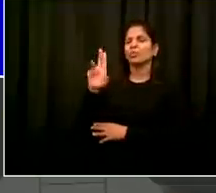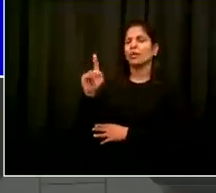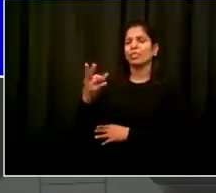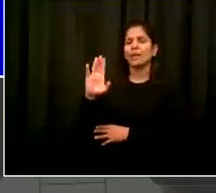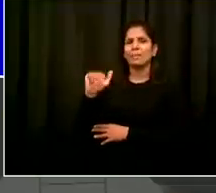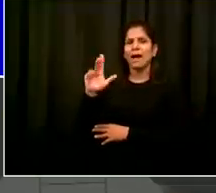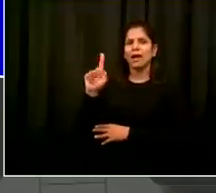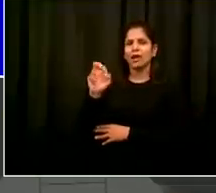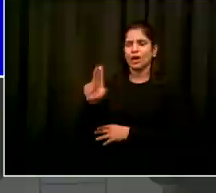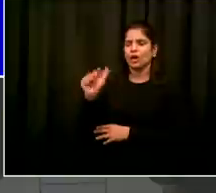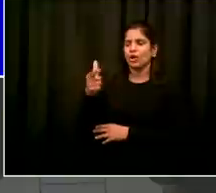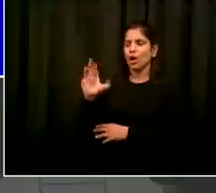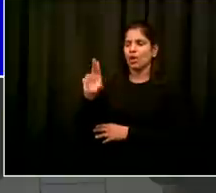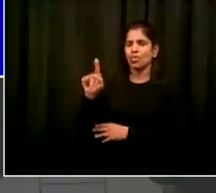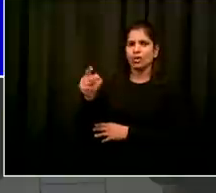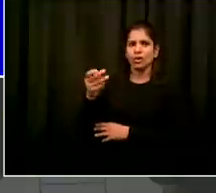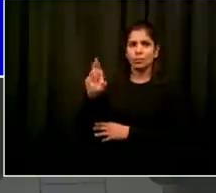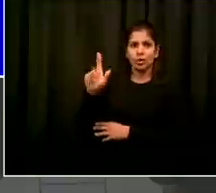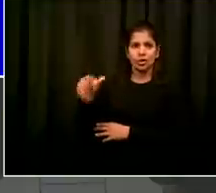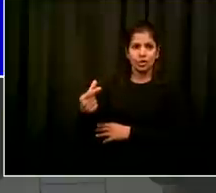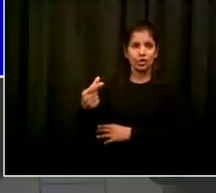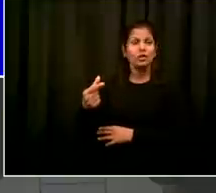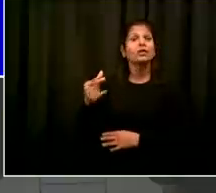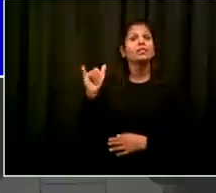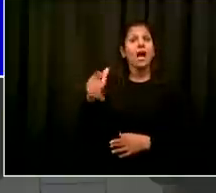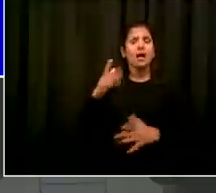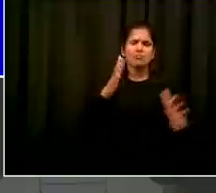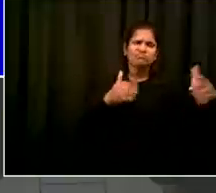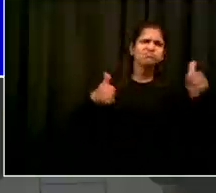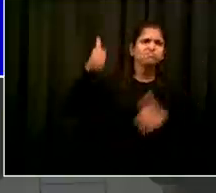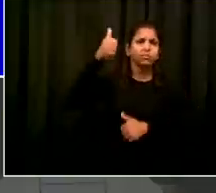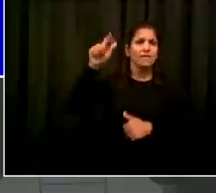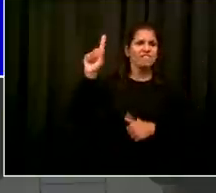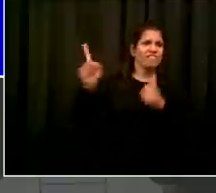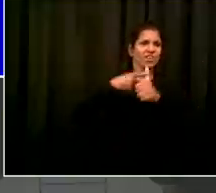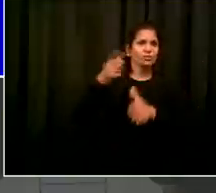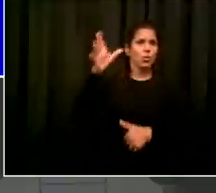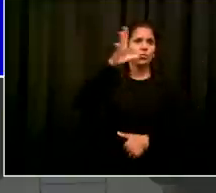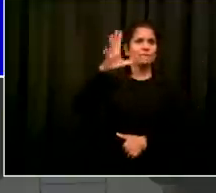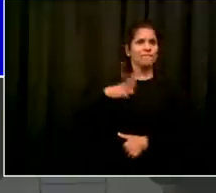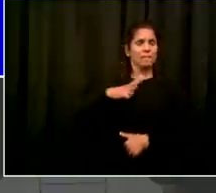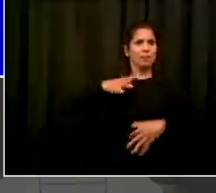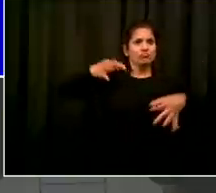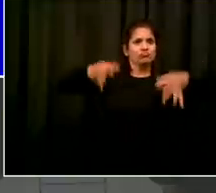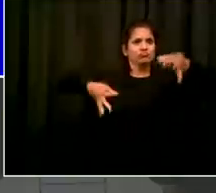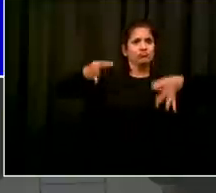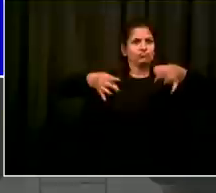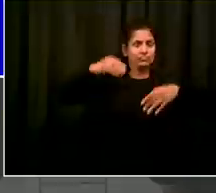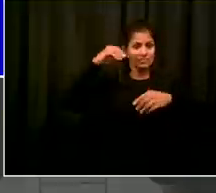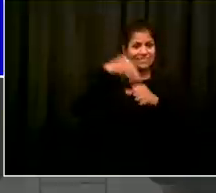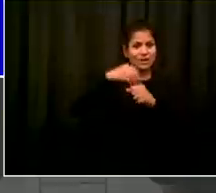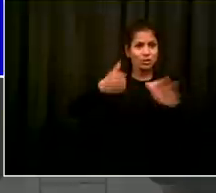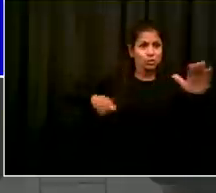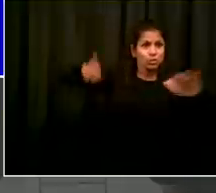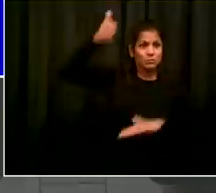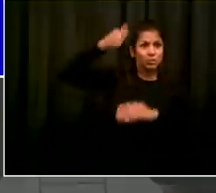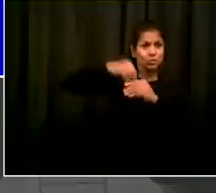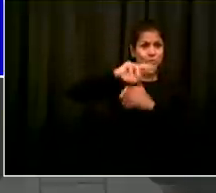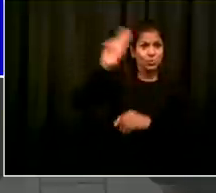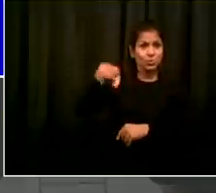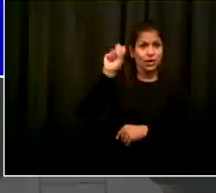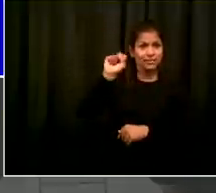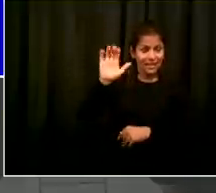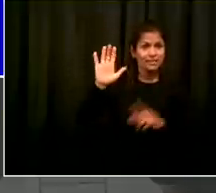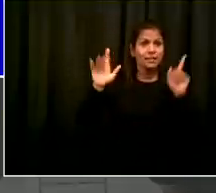conceivable way and especially in the borough that she came from that gave her so much of her strength and spirit the borough of Brooklyn